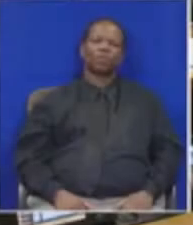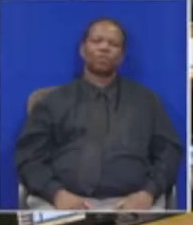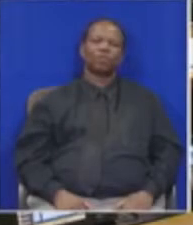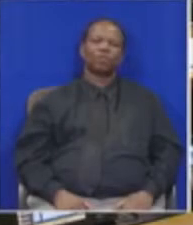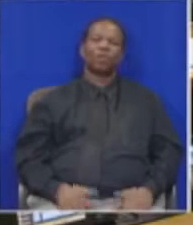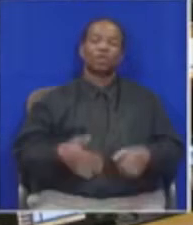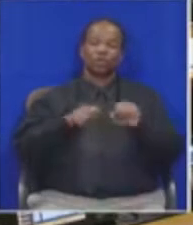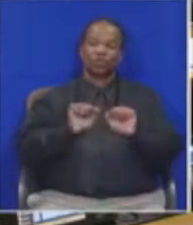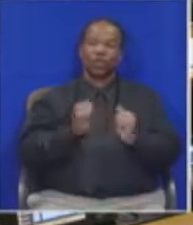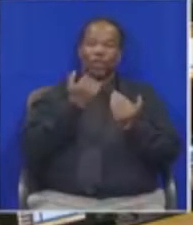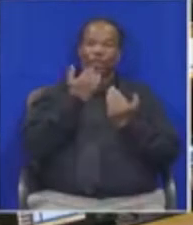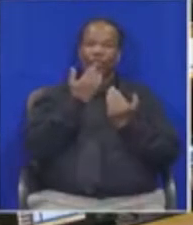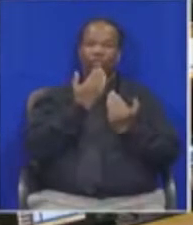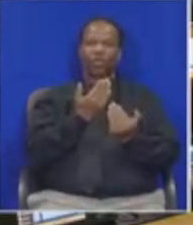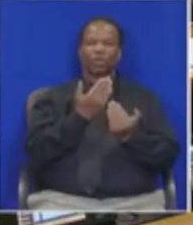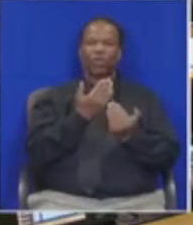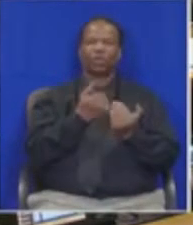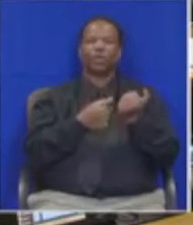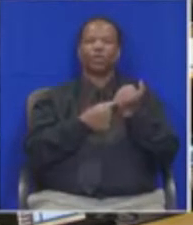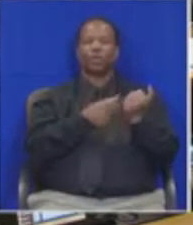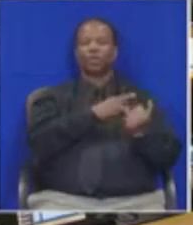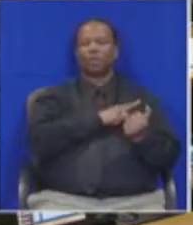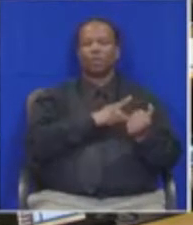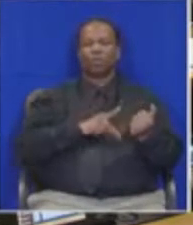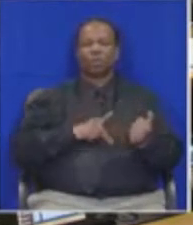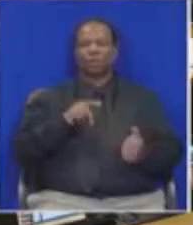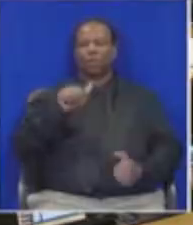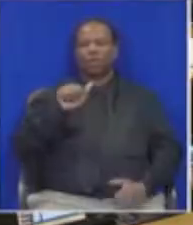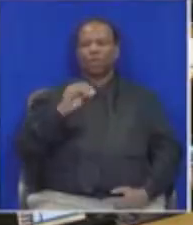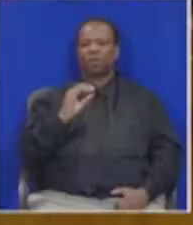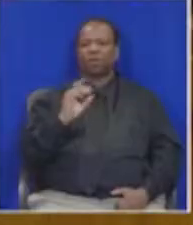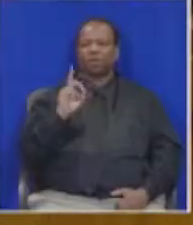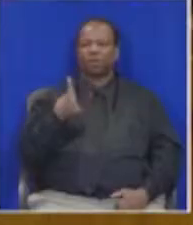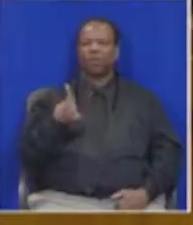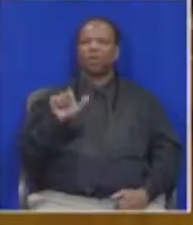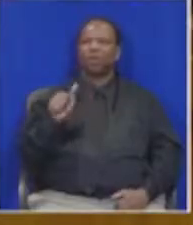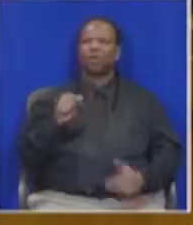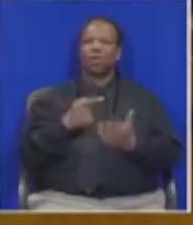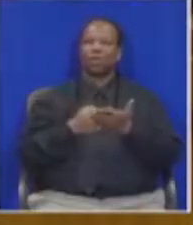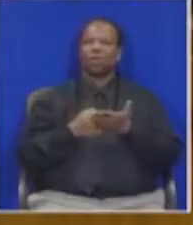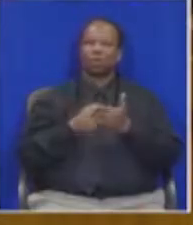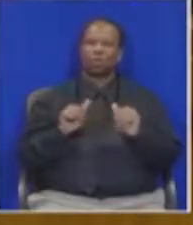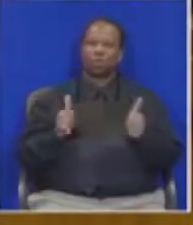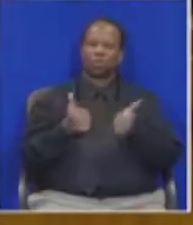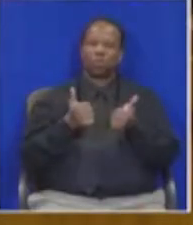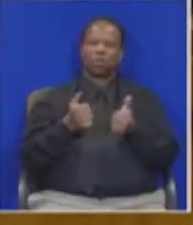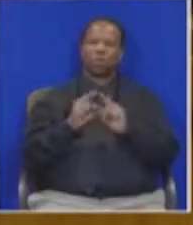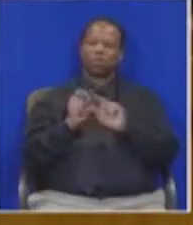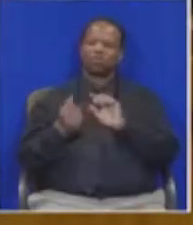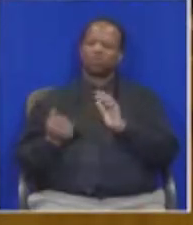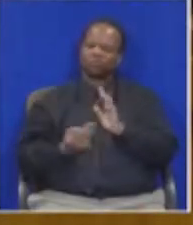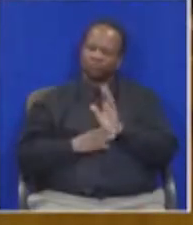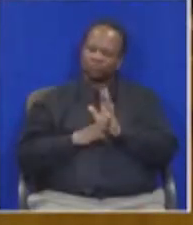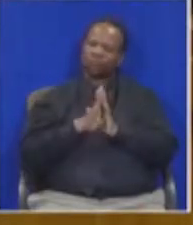Thank you, Chairperson, Deputy President. The ACDP welcomes this debate. There can be no doubt that stimulating economic growth is